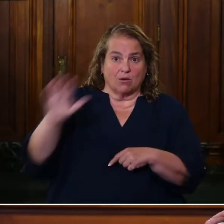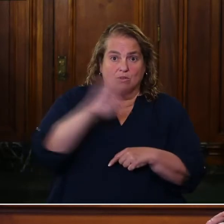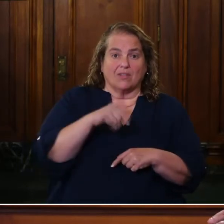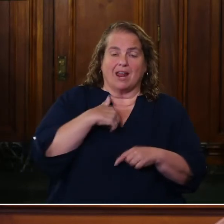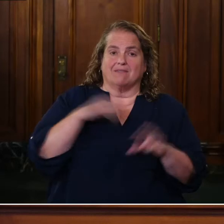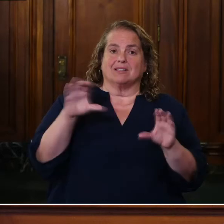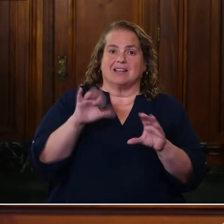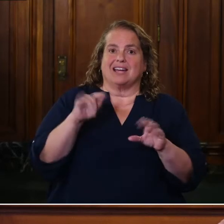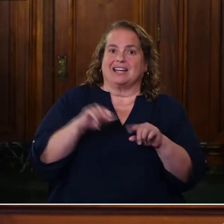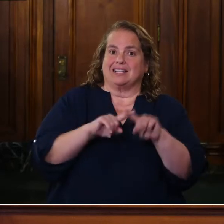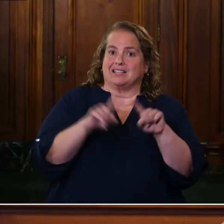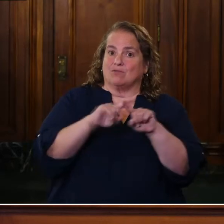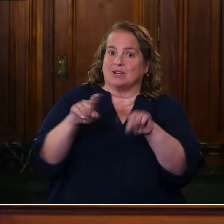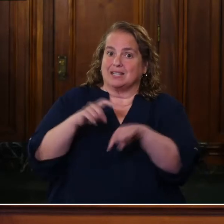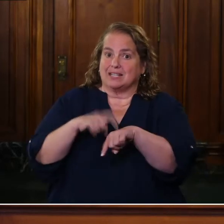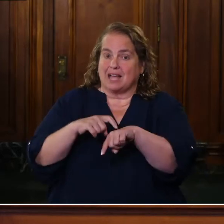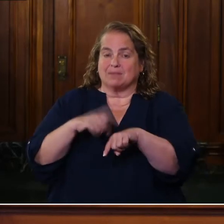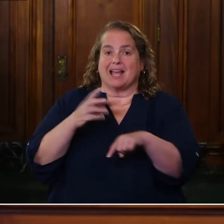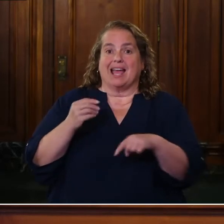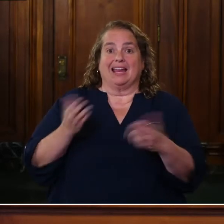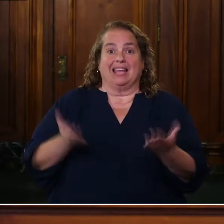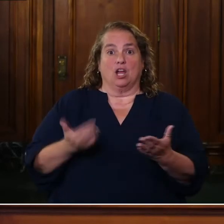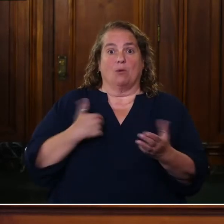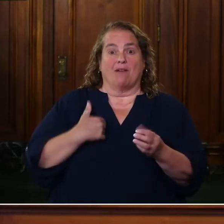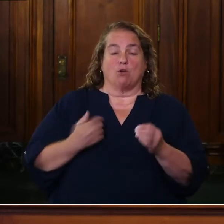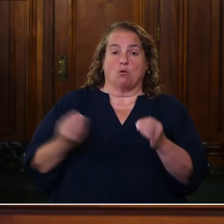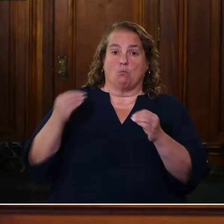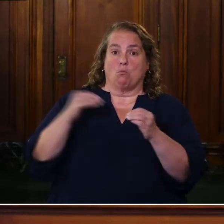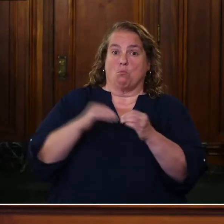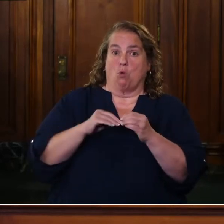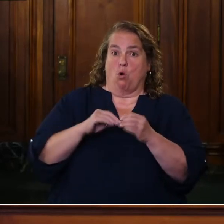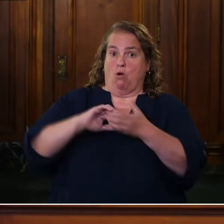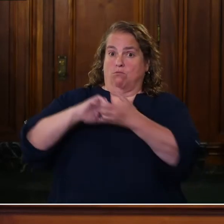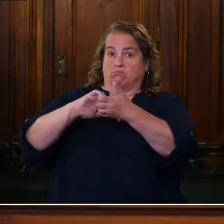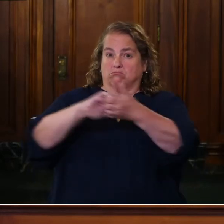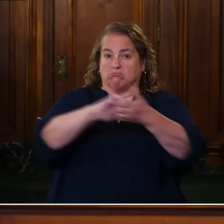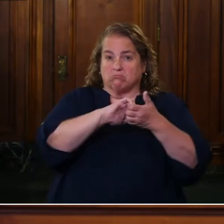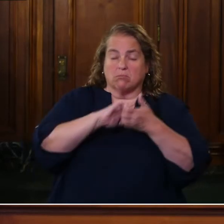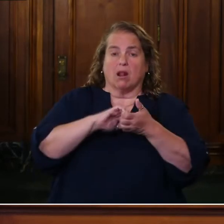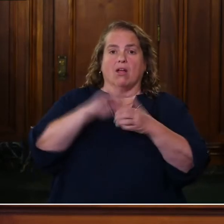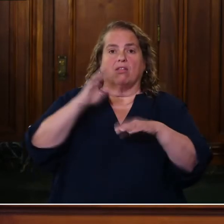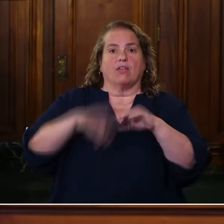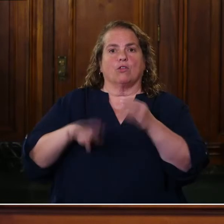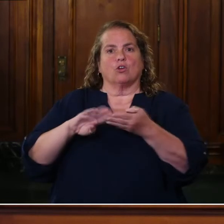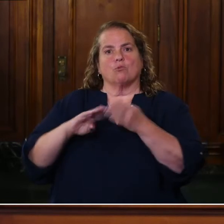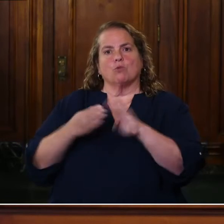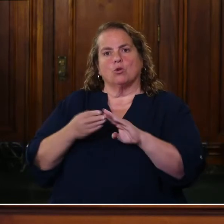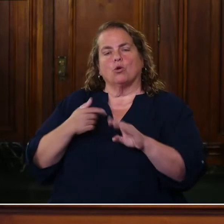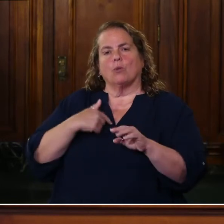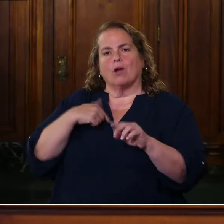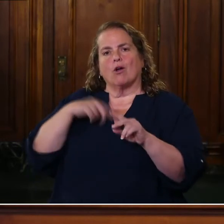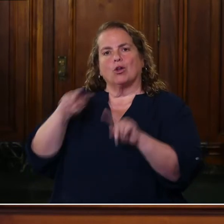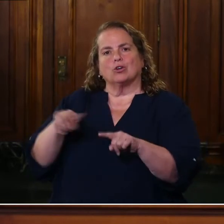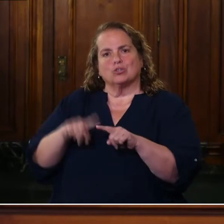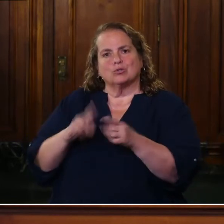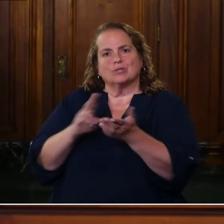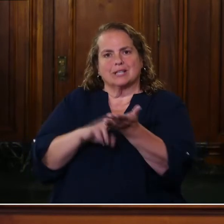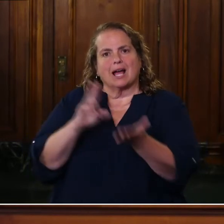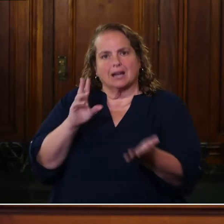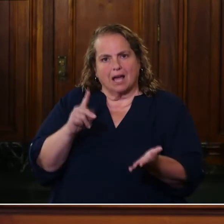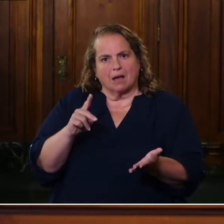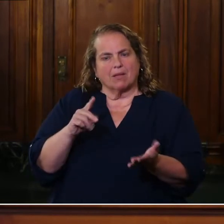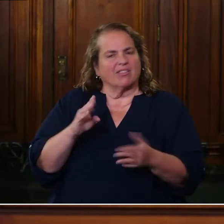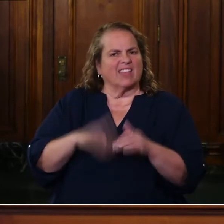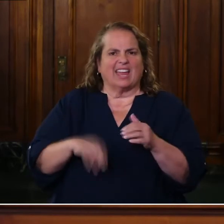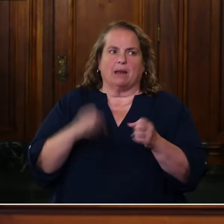done this at different times. And here we have more interconnection, I believe, in the community we're looking to sign up than, than in